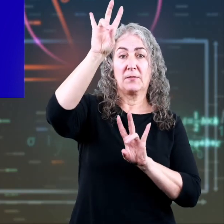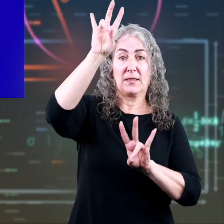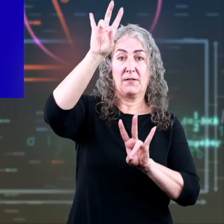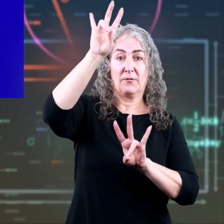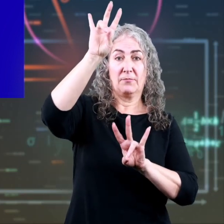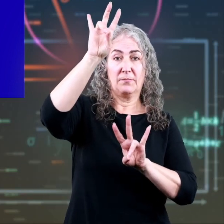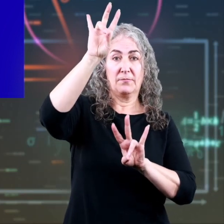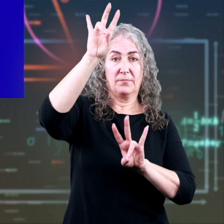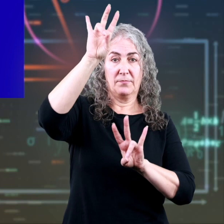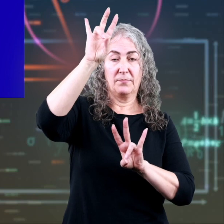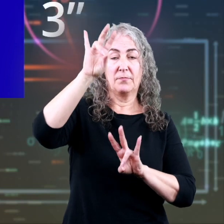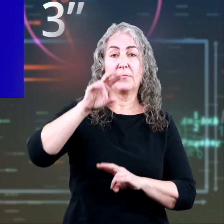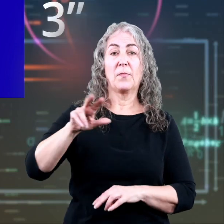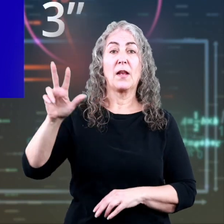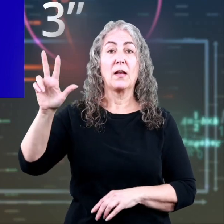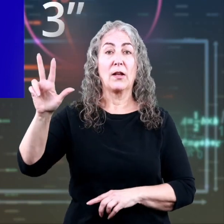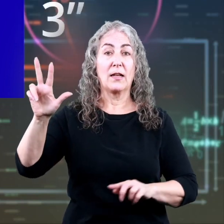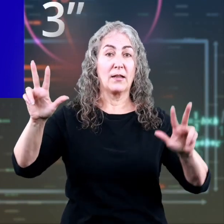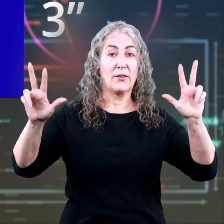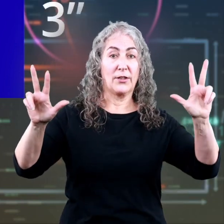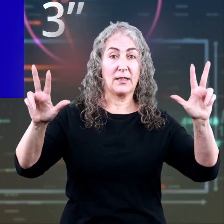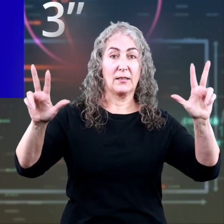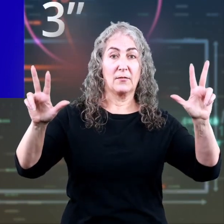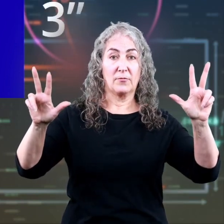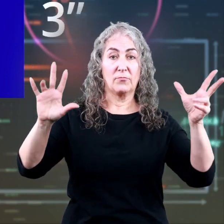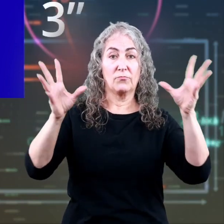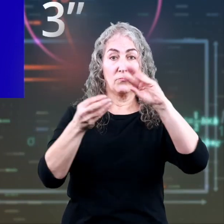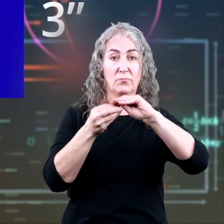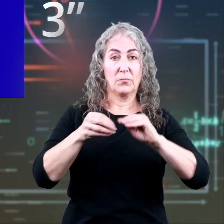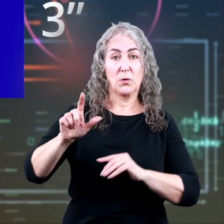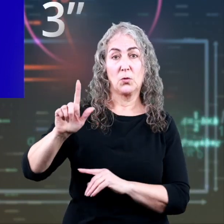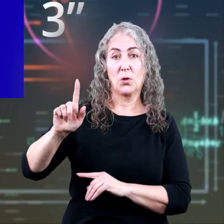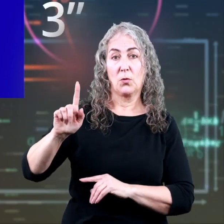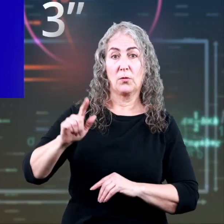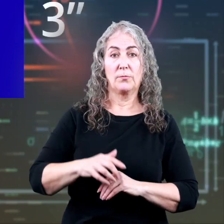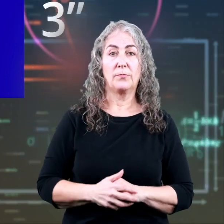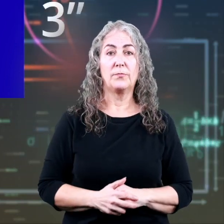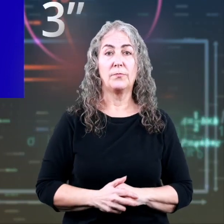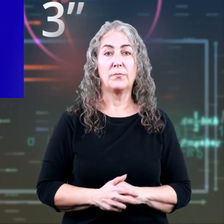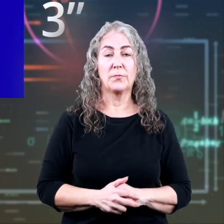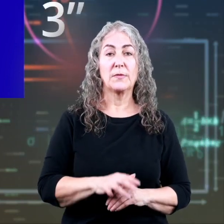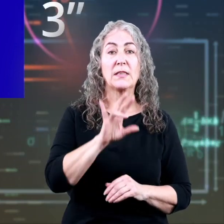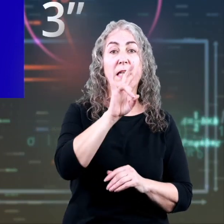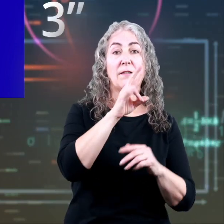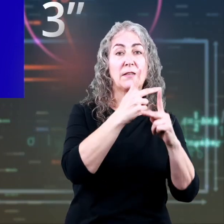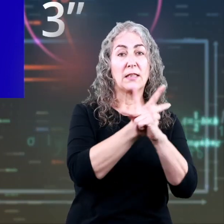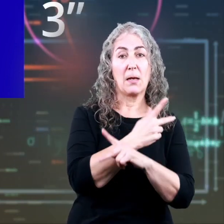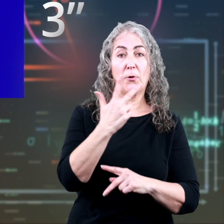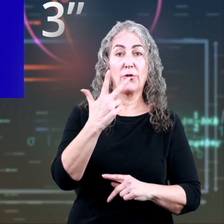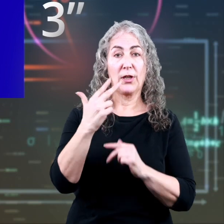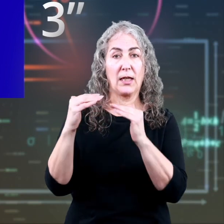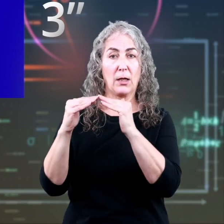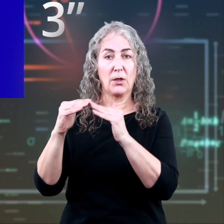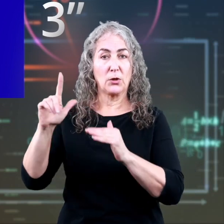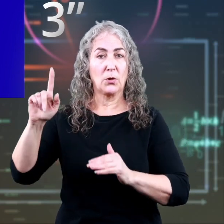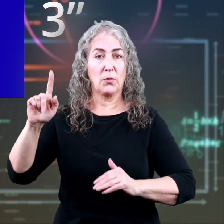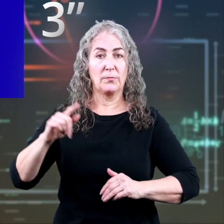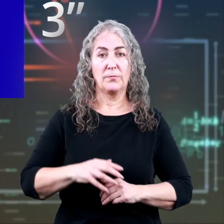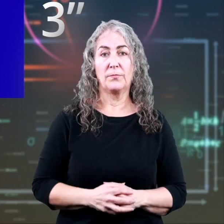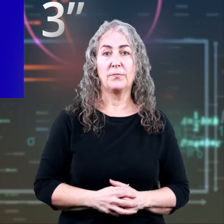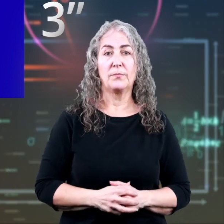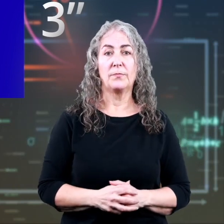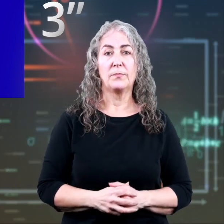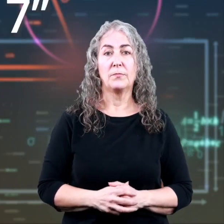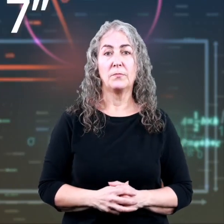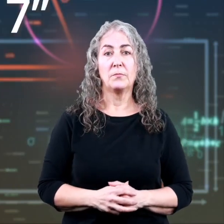that has a length of 7 inches and a width of 3 inches, the area is 21 because 7 times 3 equals